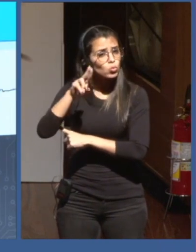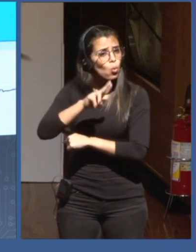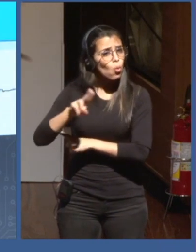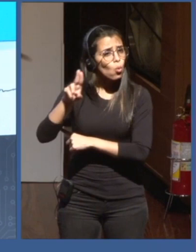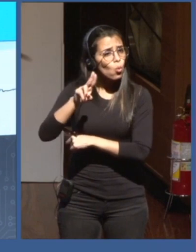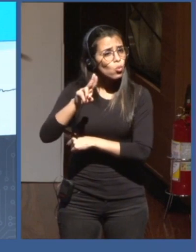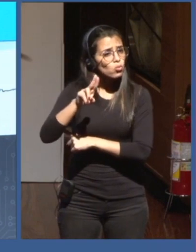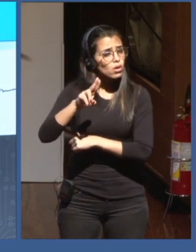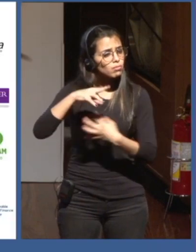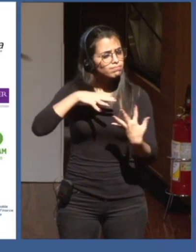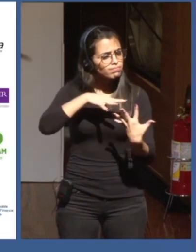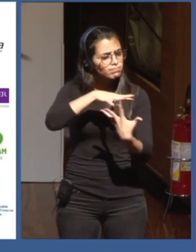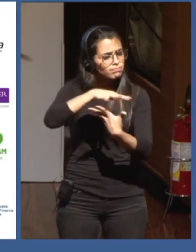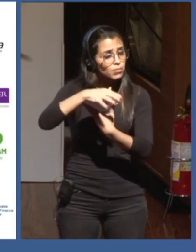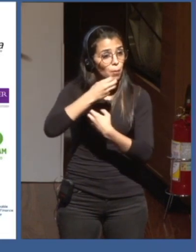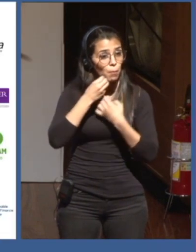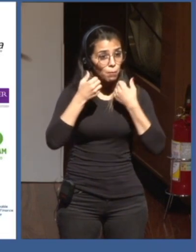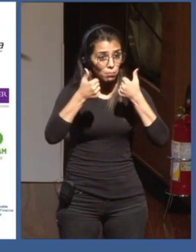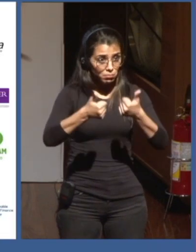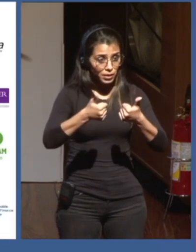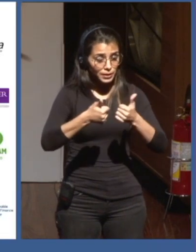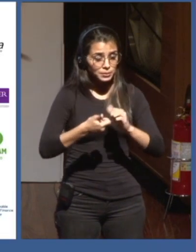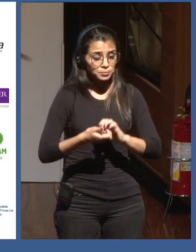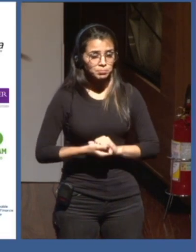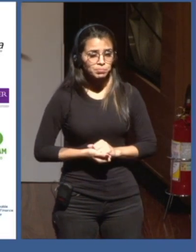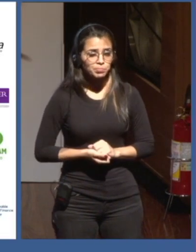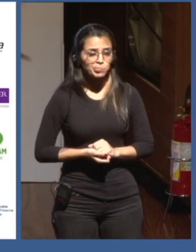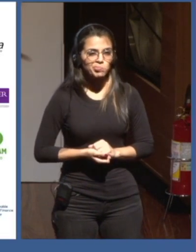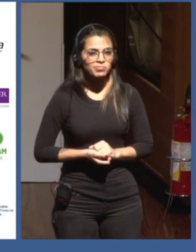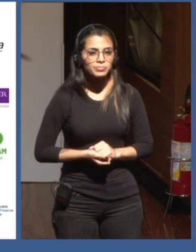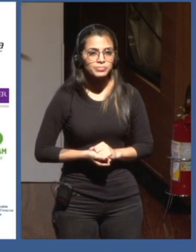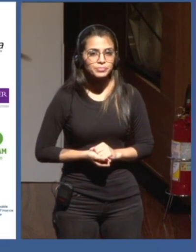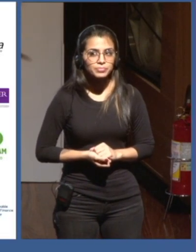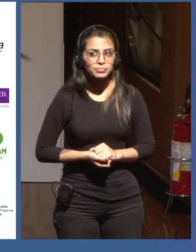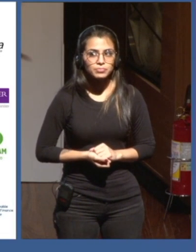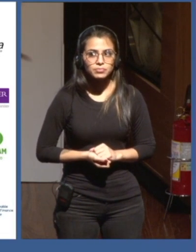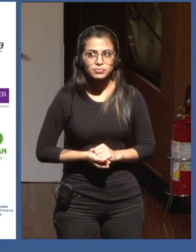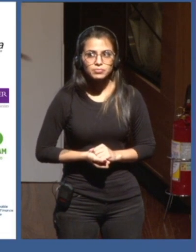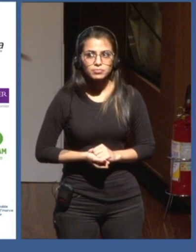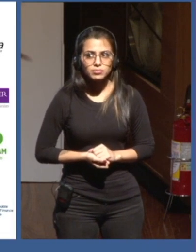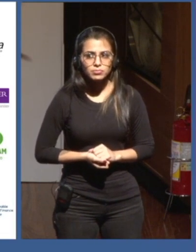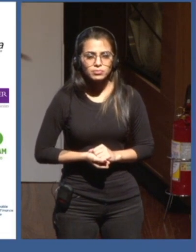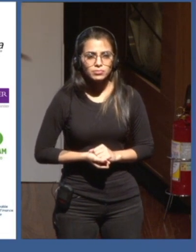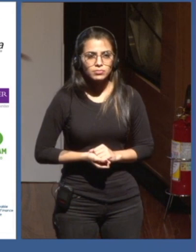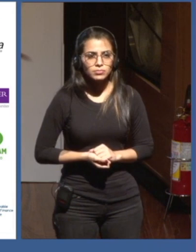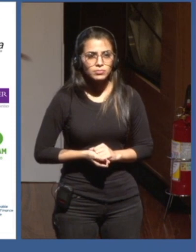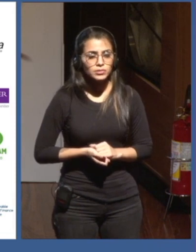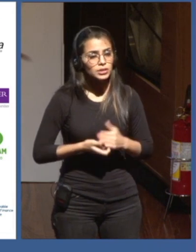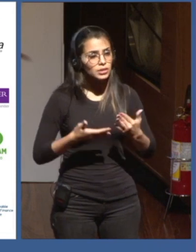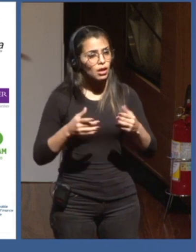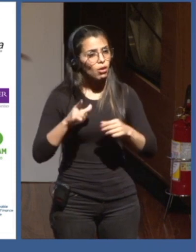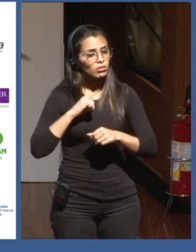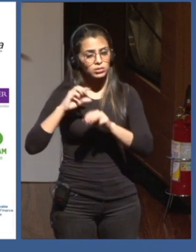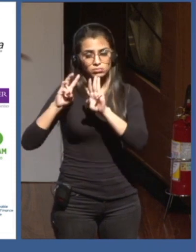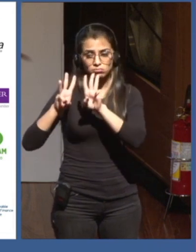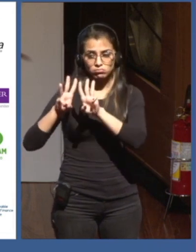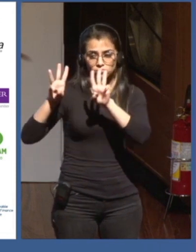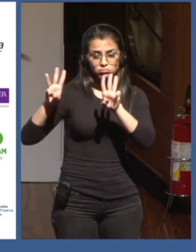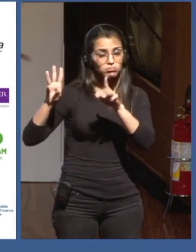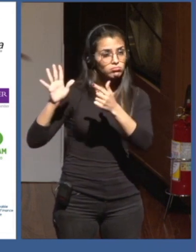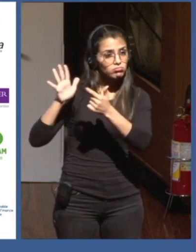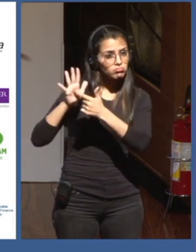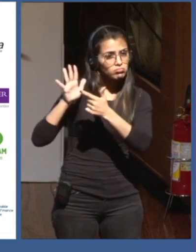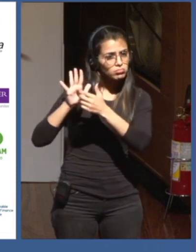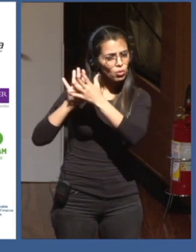And so, well, you can look on our website, just some examples of work that we try to do in Latin America, for instance,